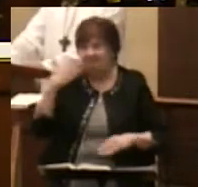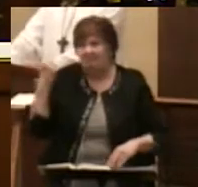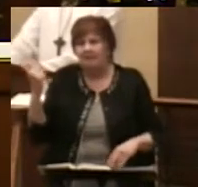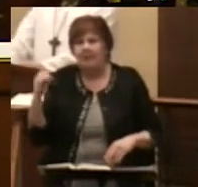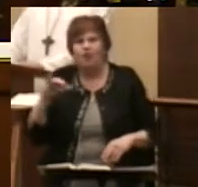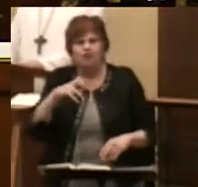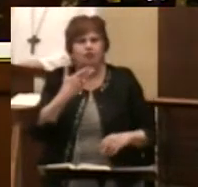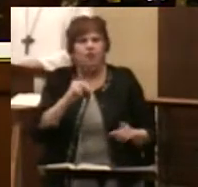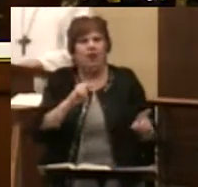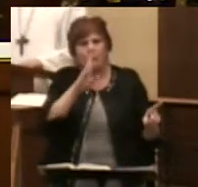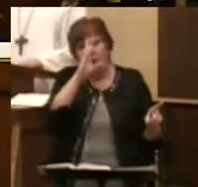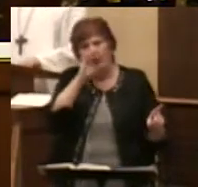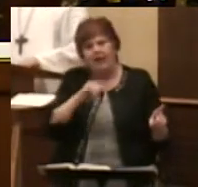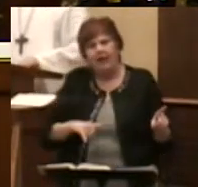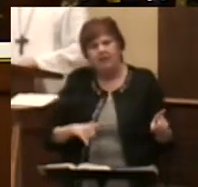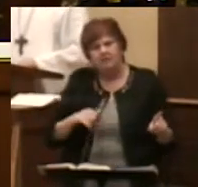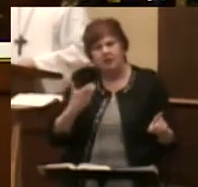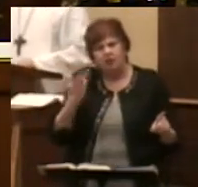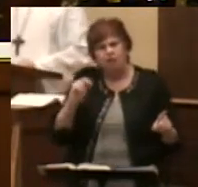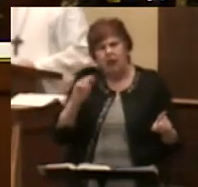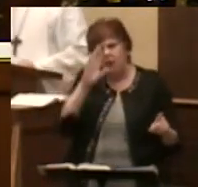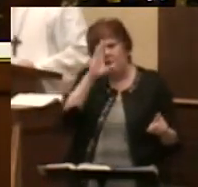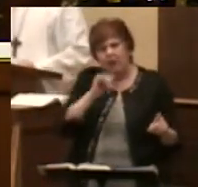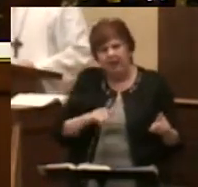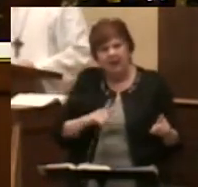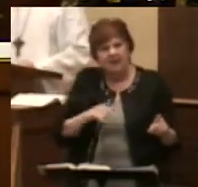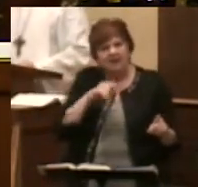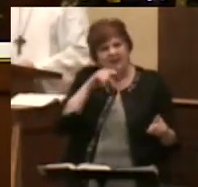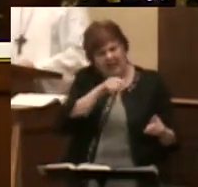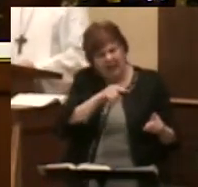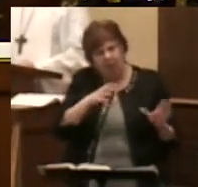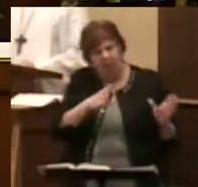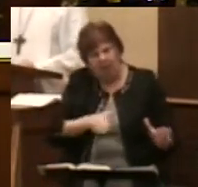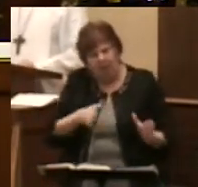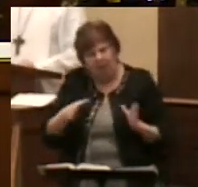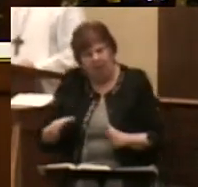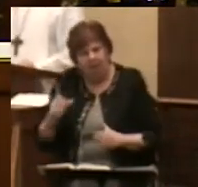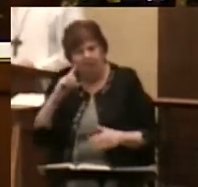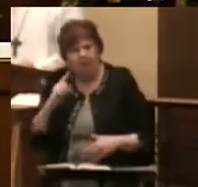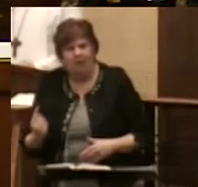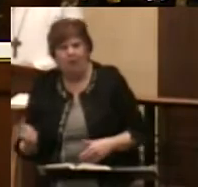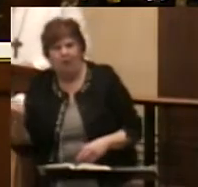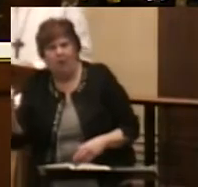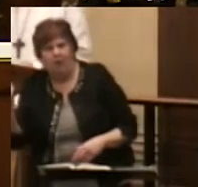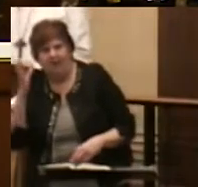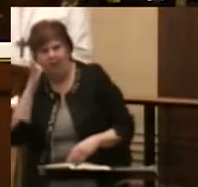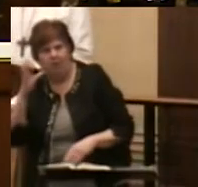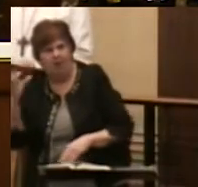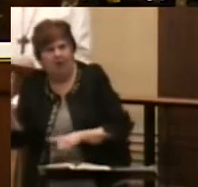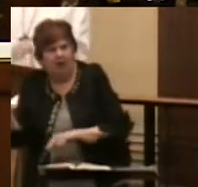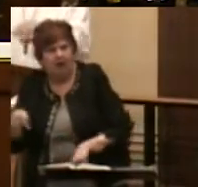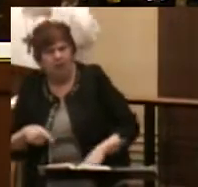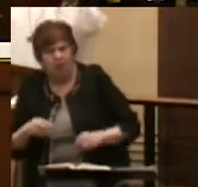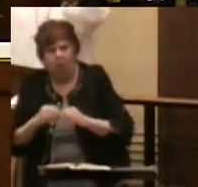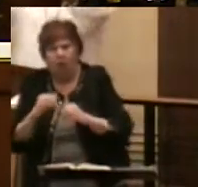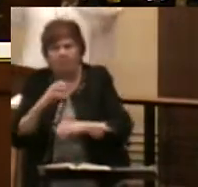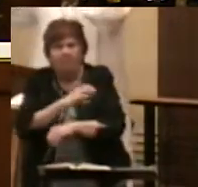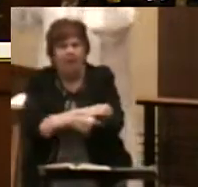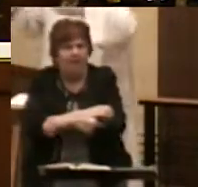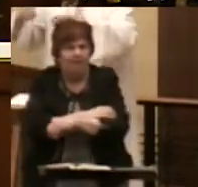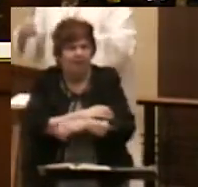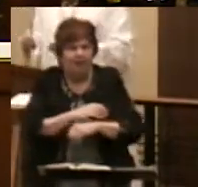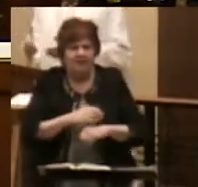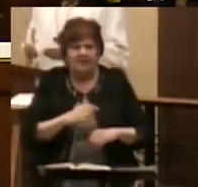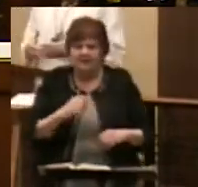John knew this. His job was to prepare the way for the one who would come to do something more powerful, not just whitewash